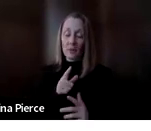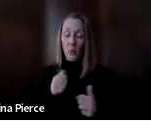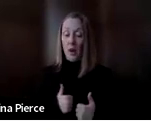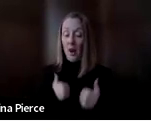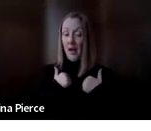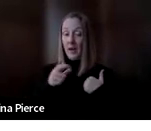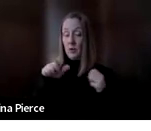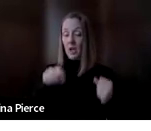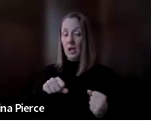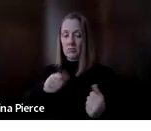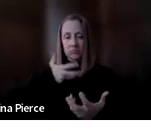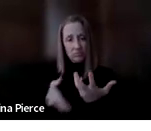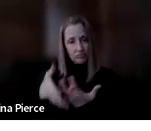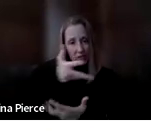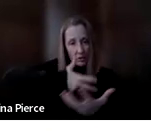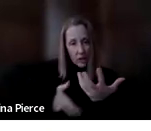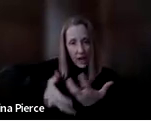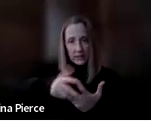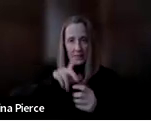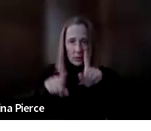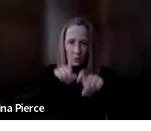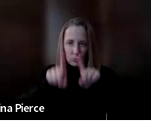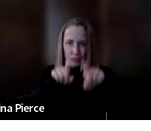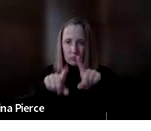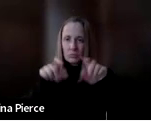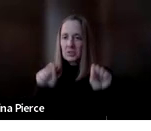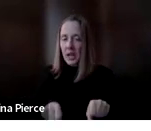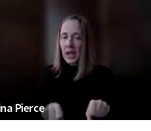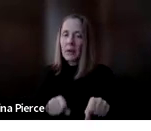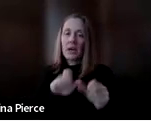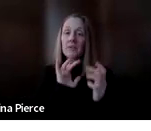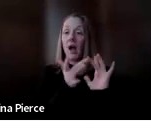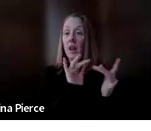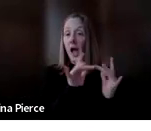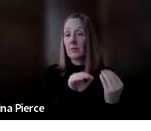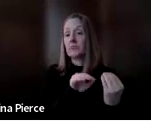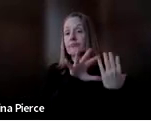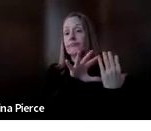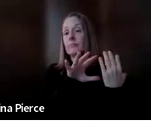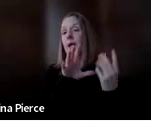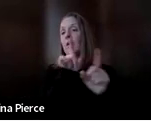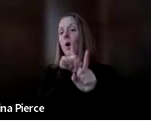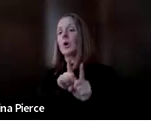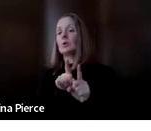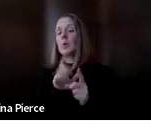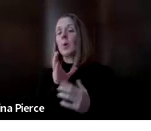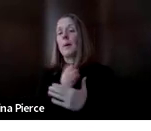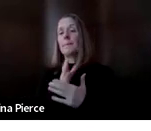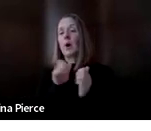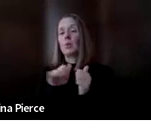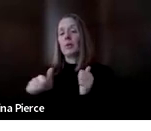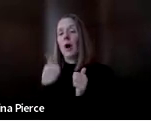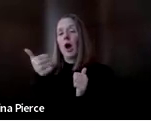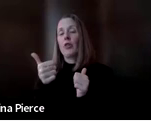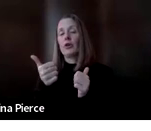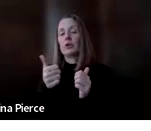like this and ask questions. We provide our own learning opportunities and we partner with other agencies across the state. So